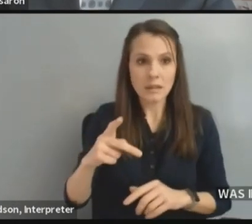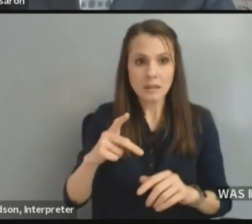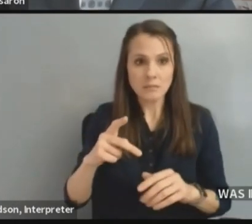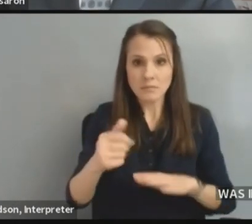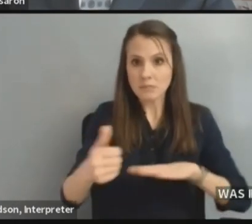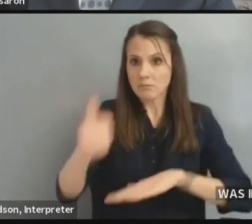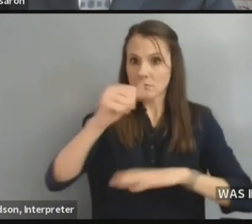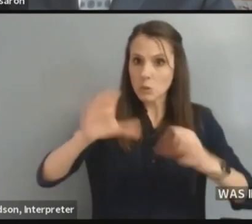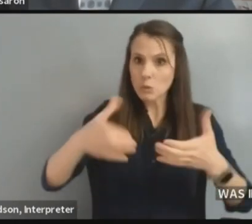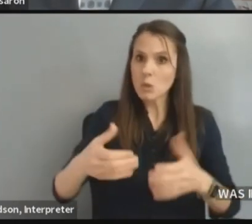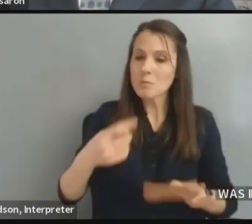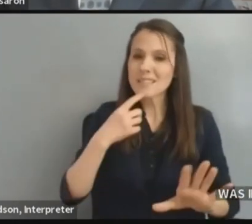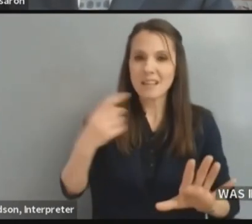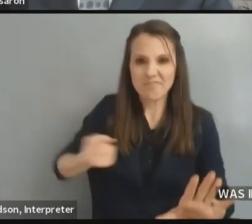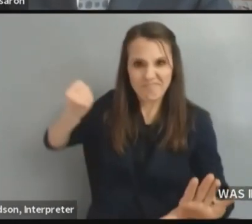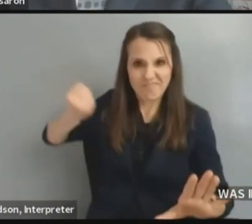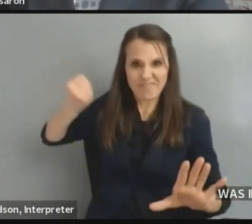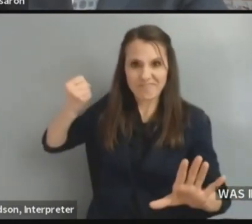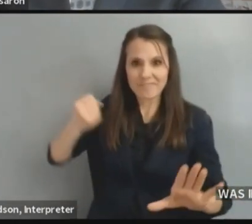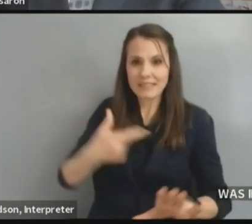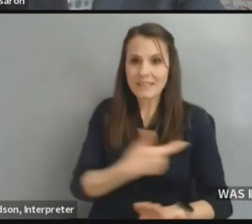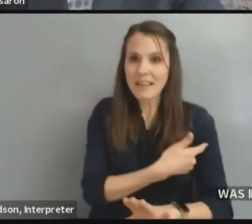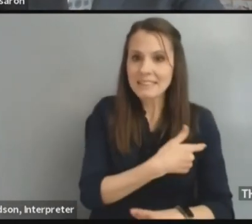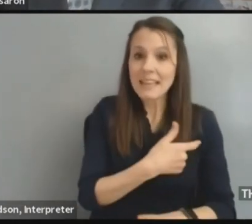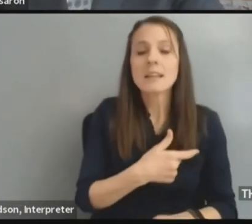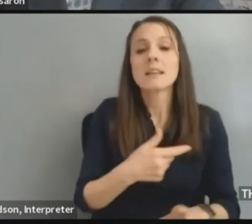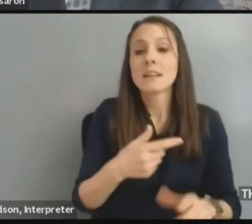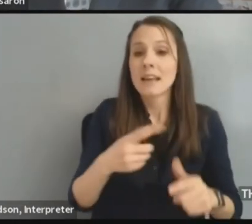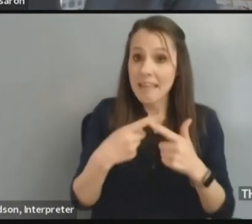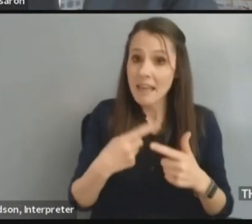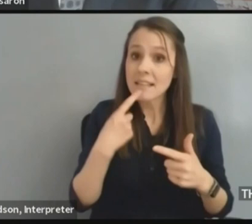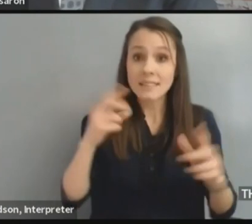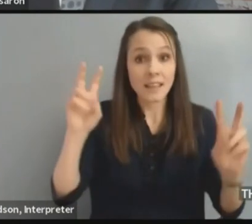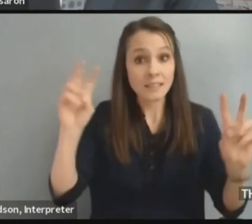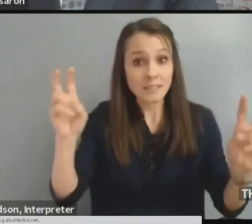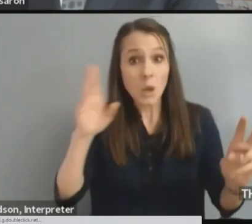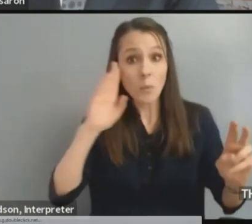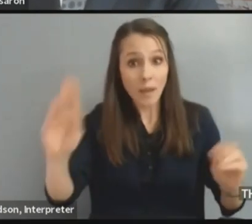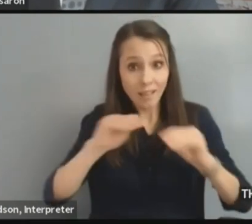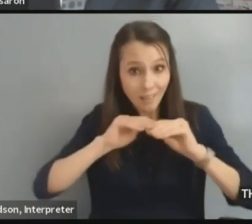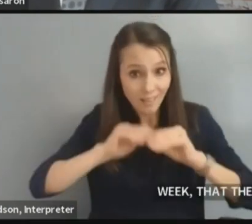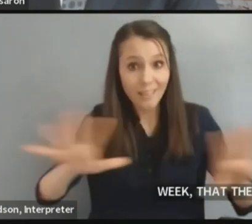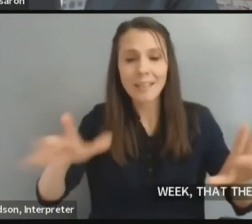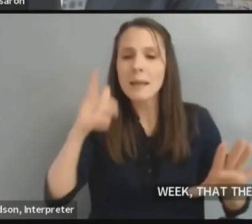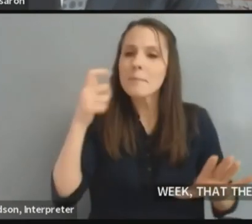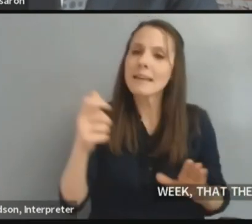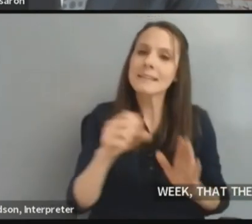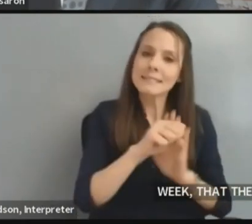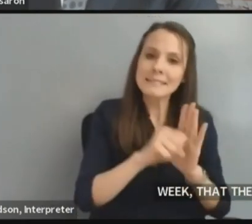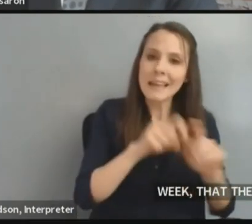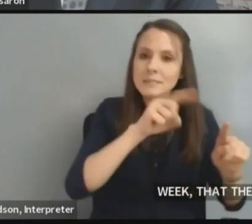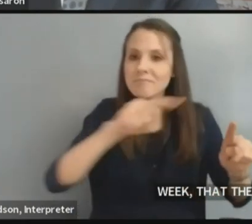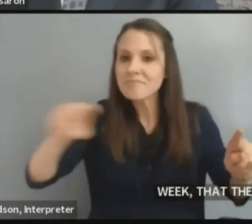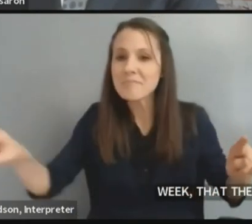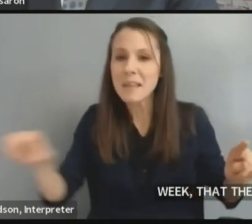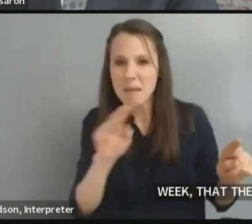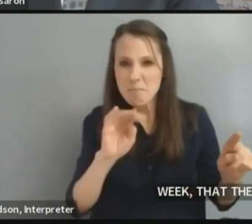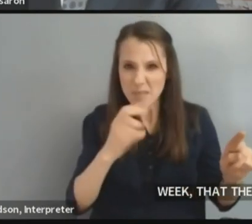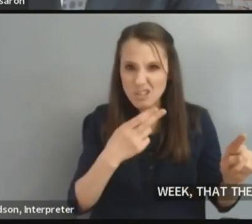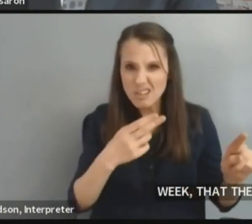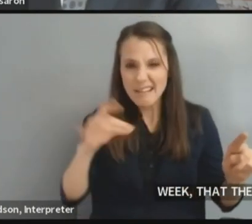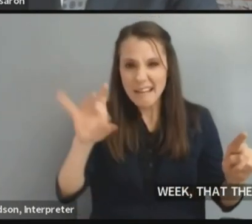back and after they decided to quote-unquote release them at the request of Michigan and eight other states,